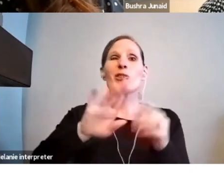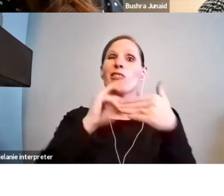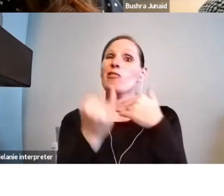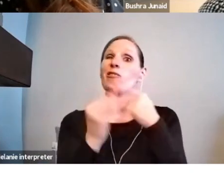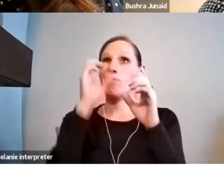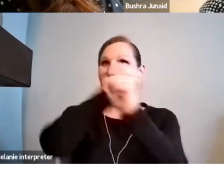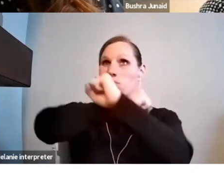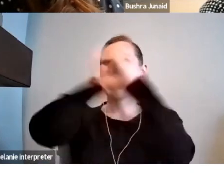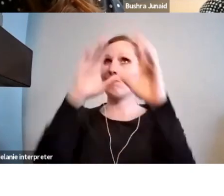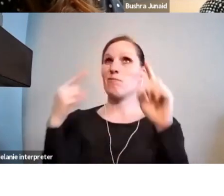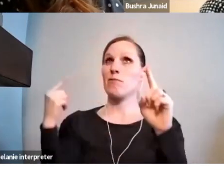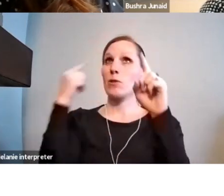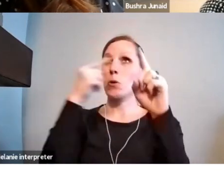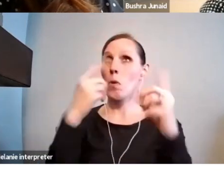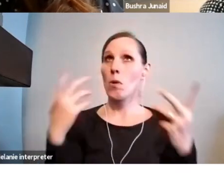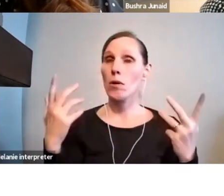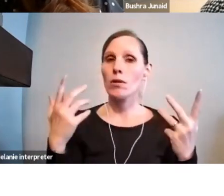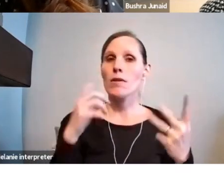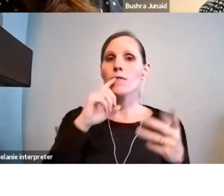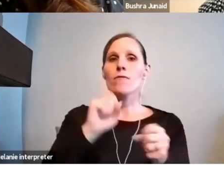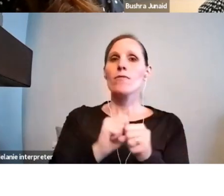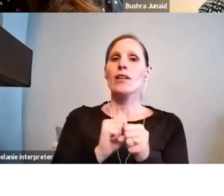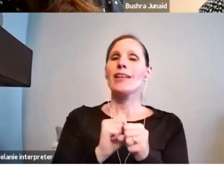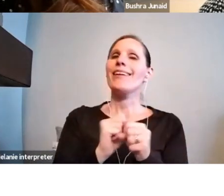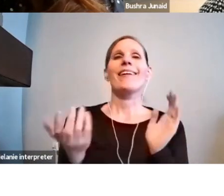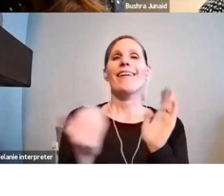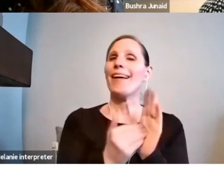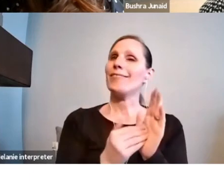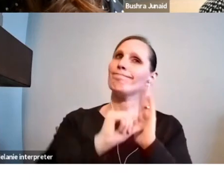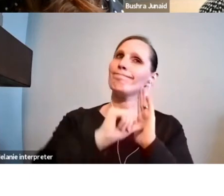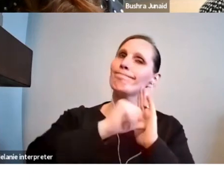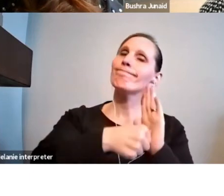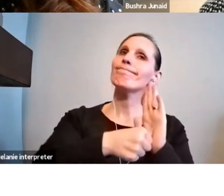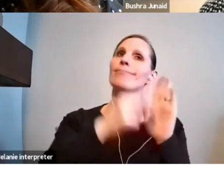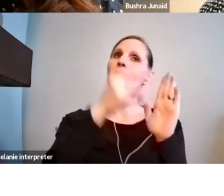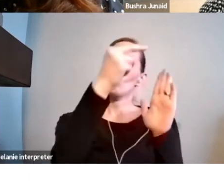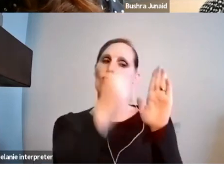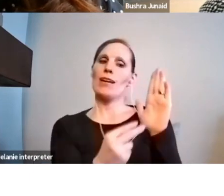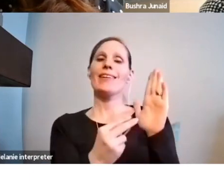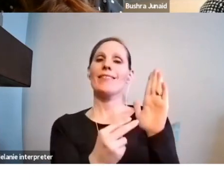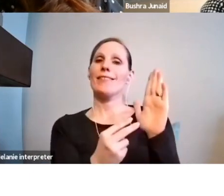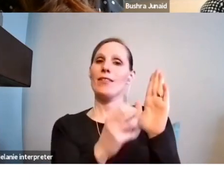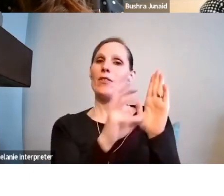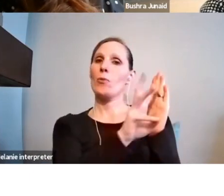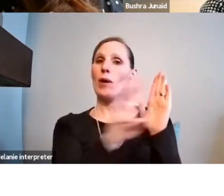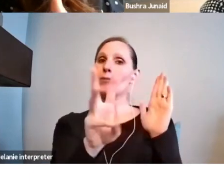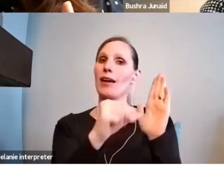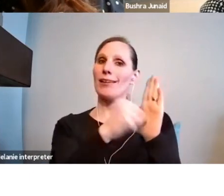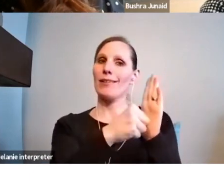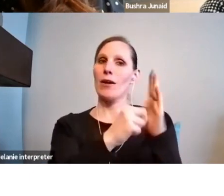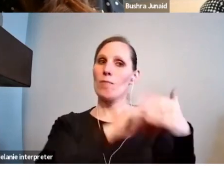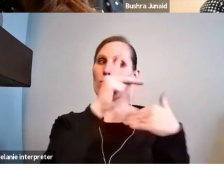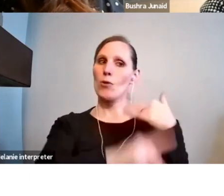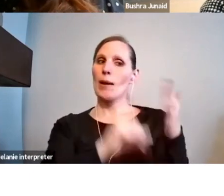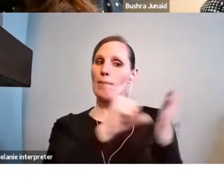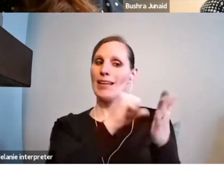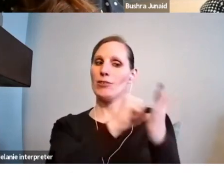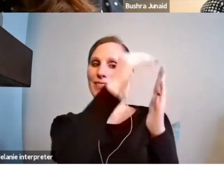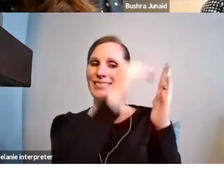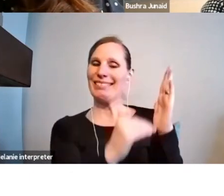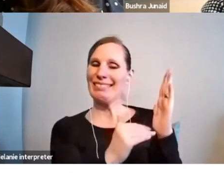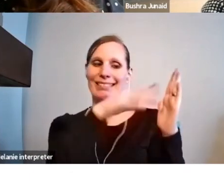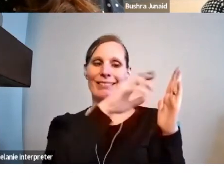I would certainly say again, look at the program pages. And when a project is eligible